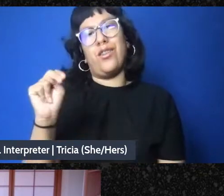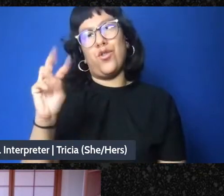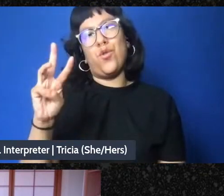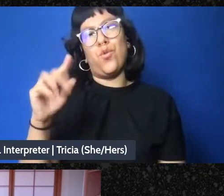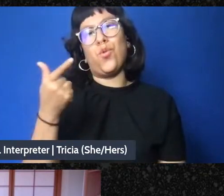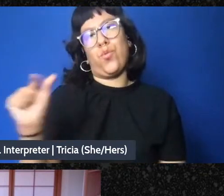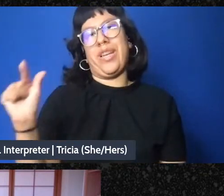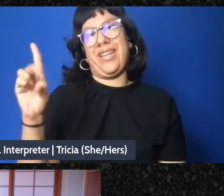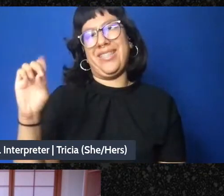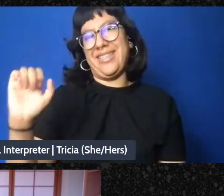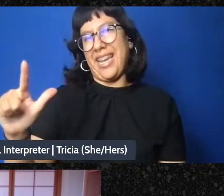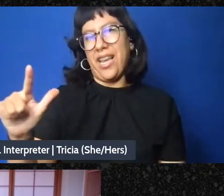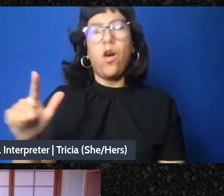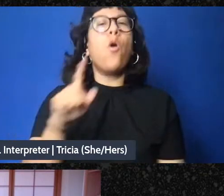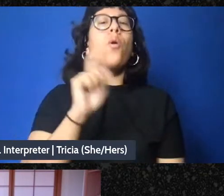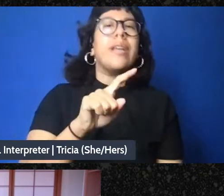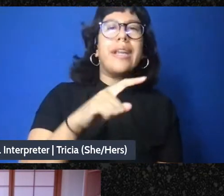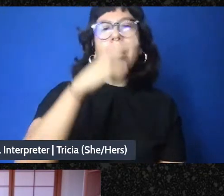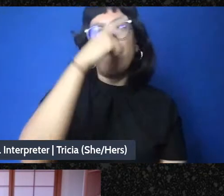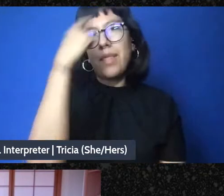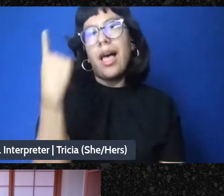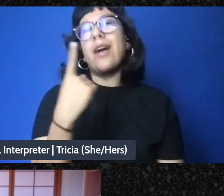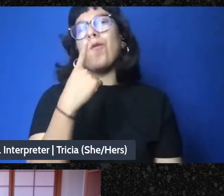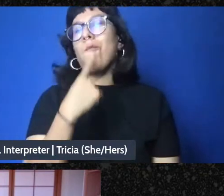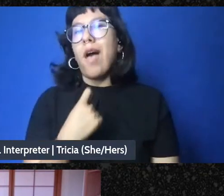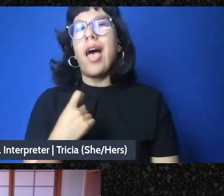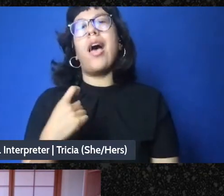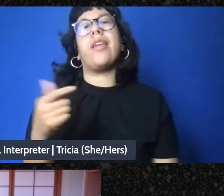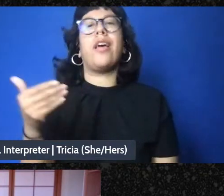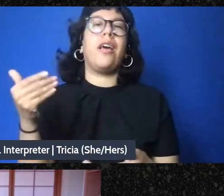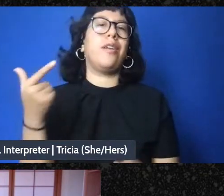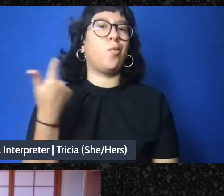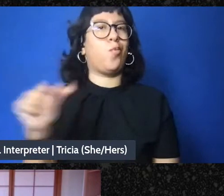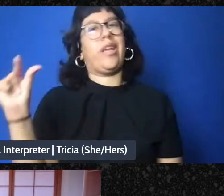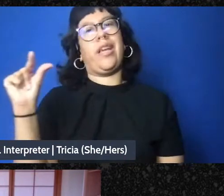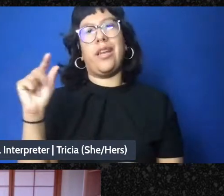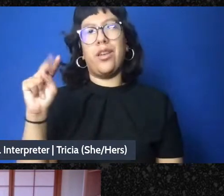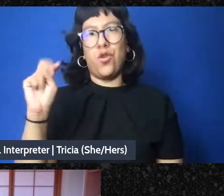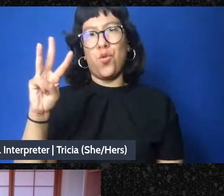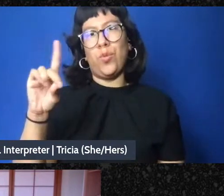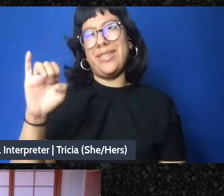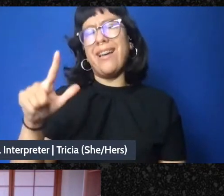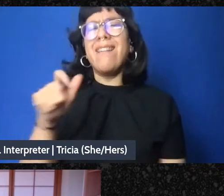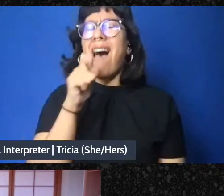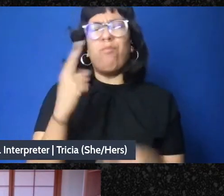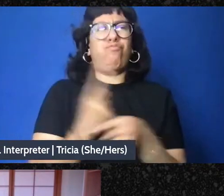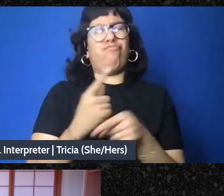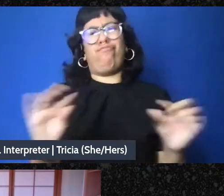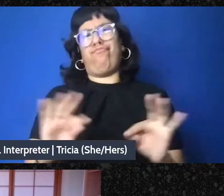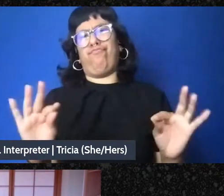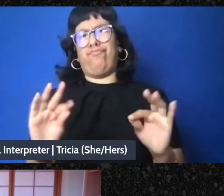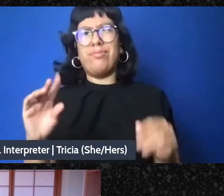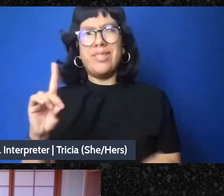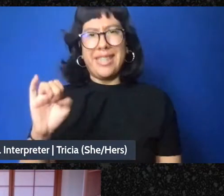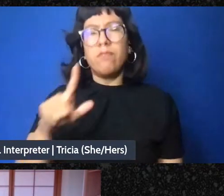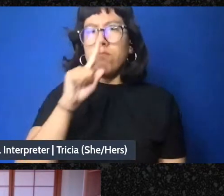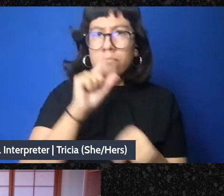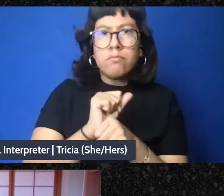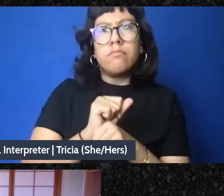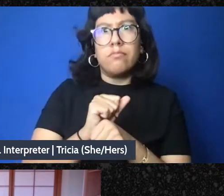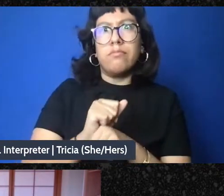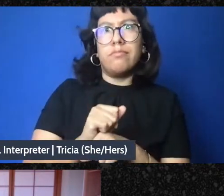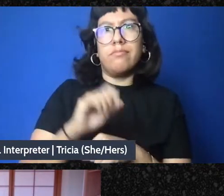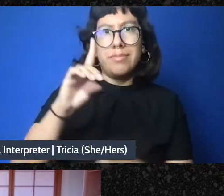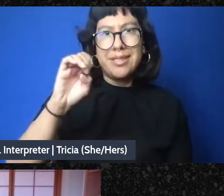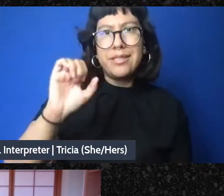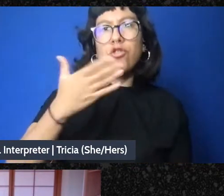or a Black, Red, and Green New Deal. And not just any Green New Deal, a truly internationalist Green New Deal and a Green